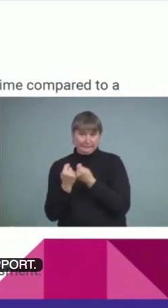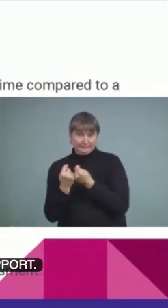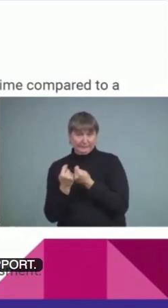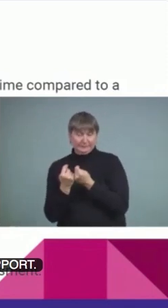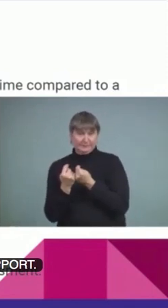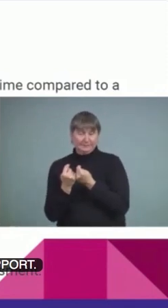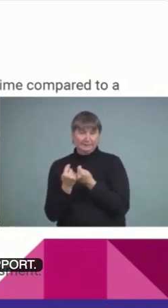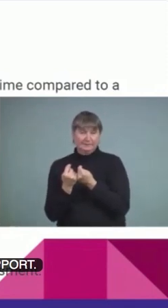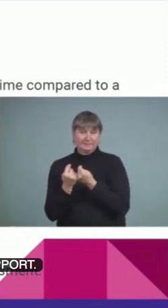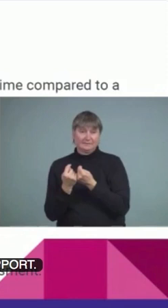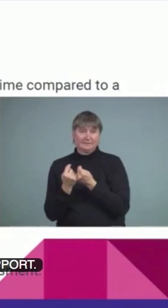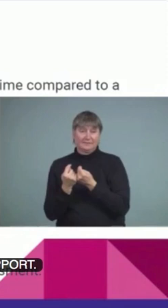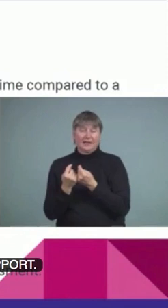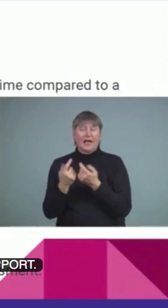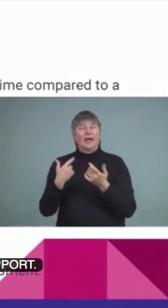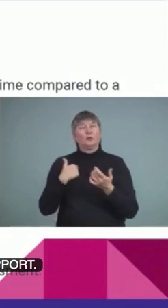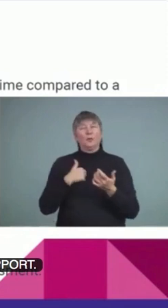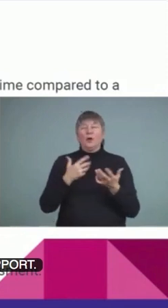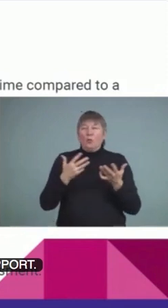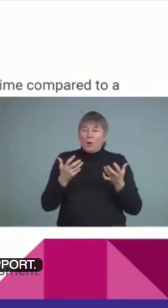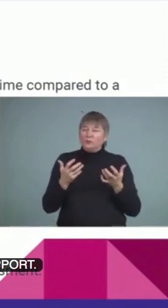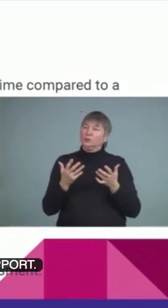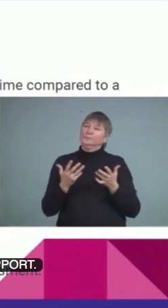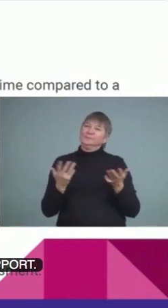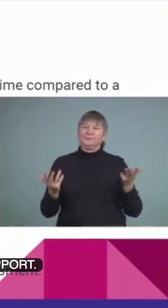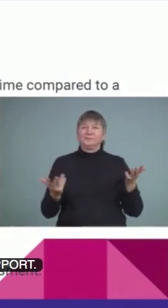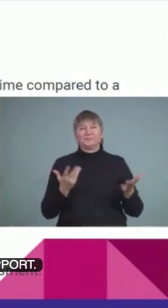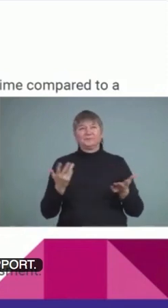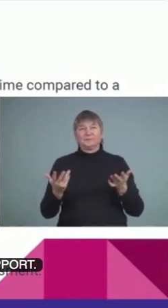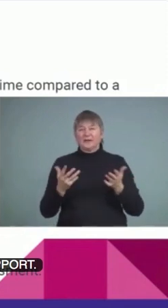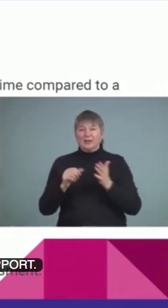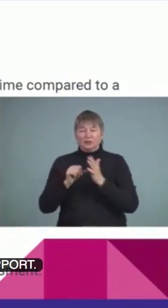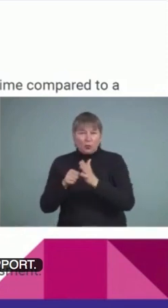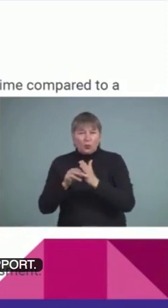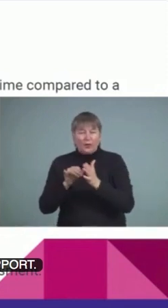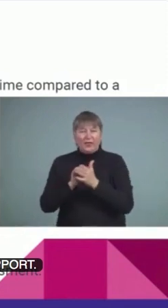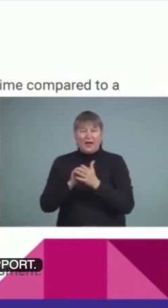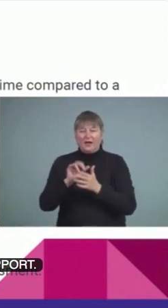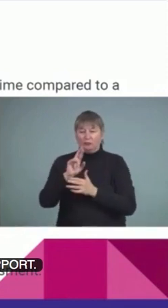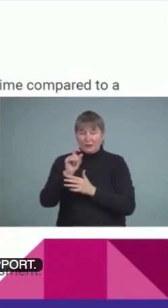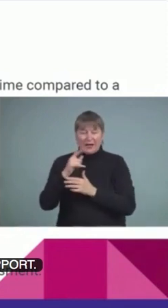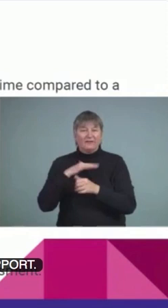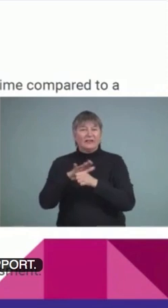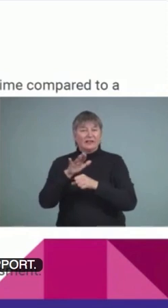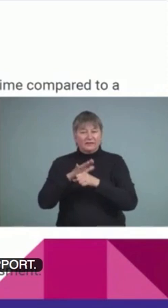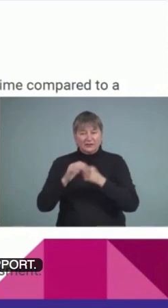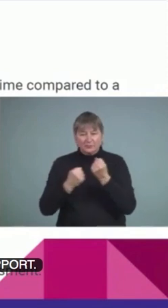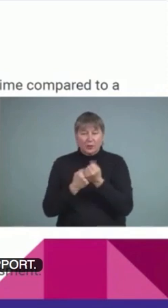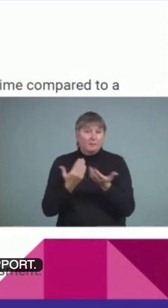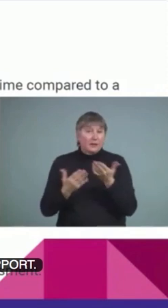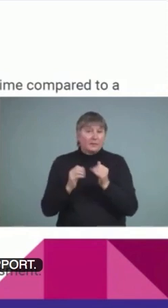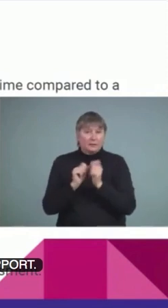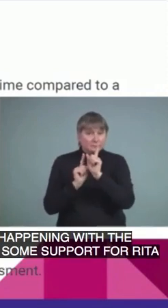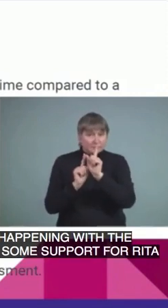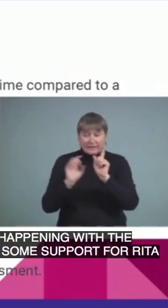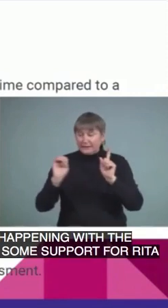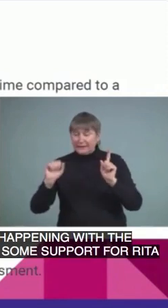we want to ensure that there will be some support for Rita in the form of an EA, knowing that,